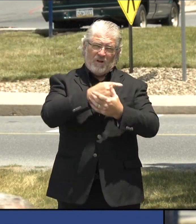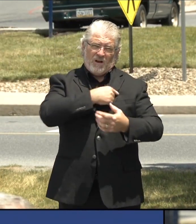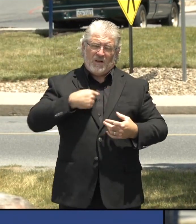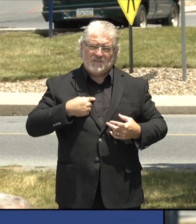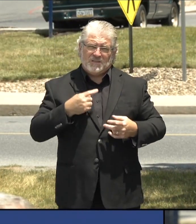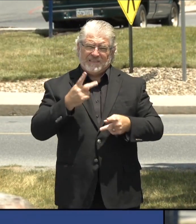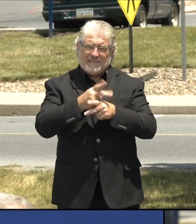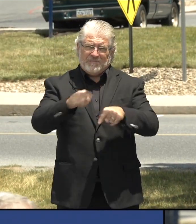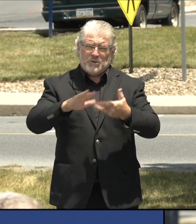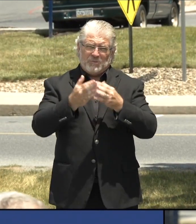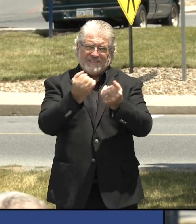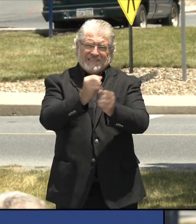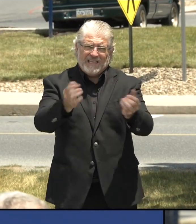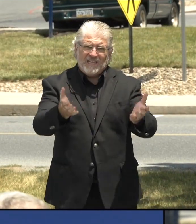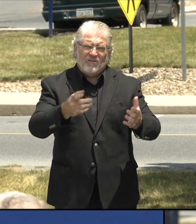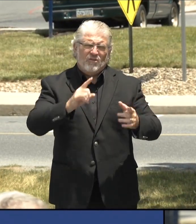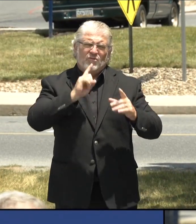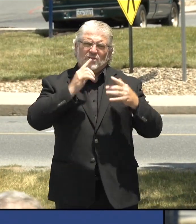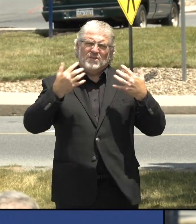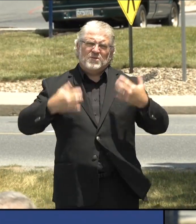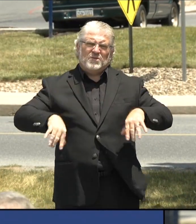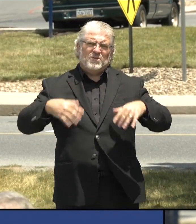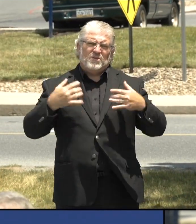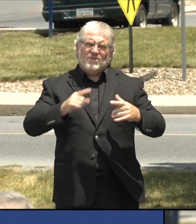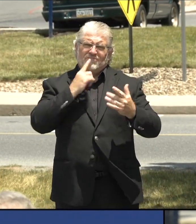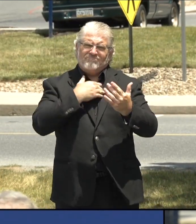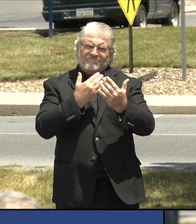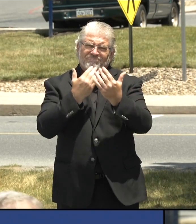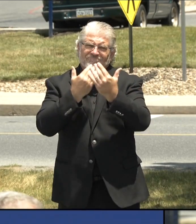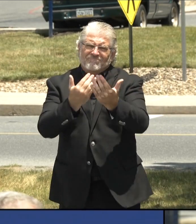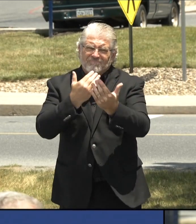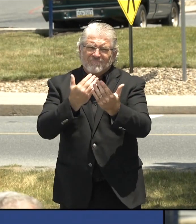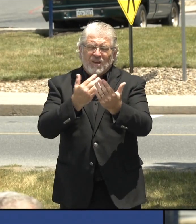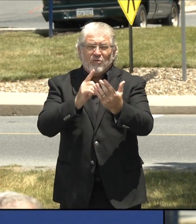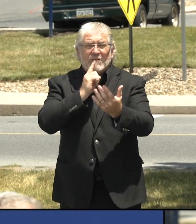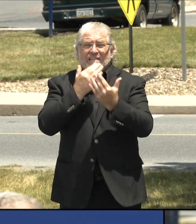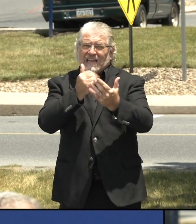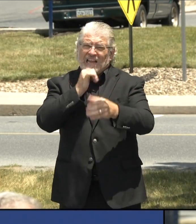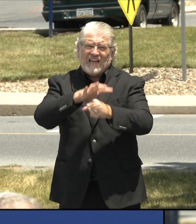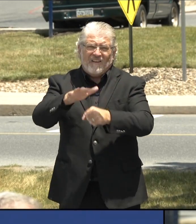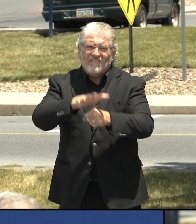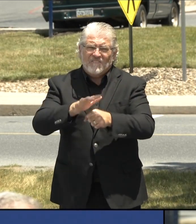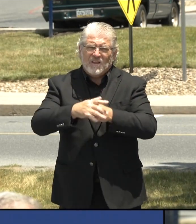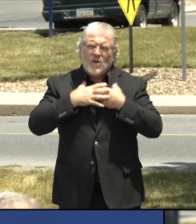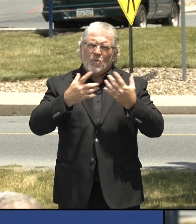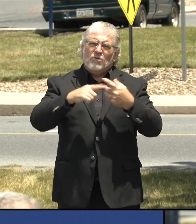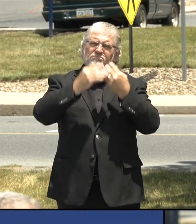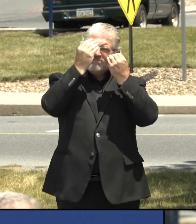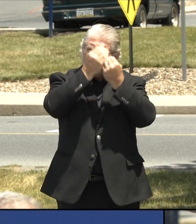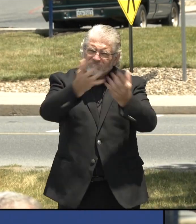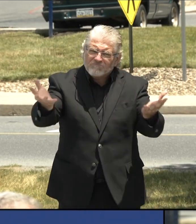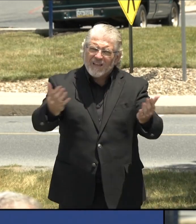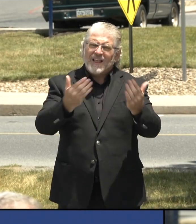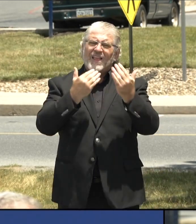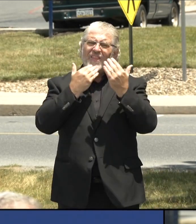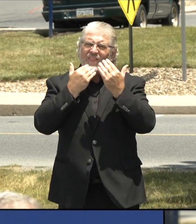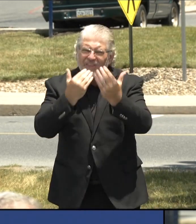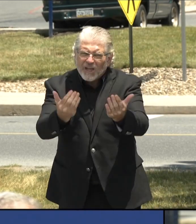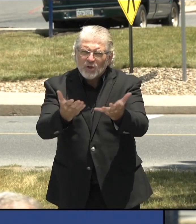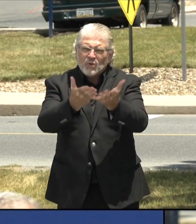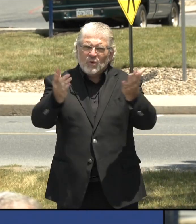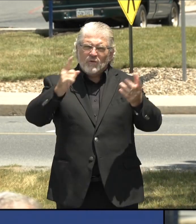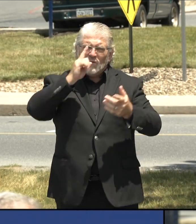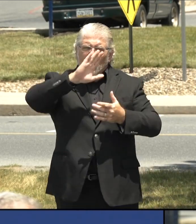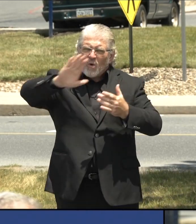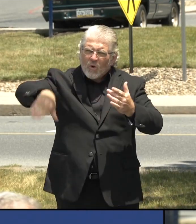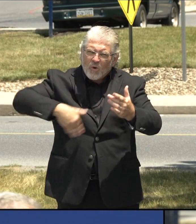really mere thanks is just not enough. But I wanted to say thank you on behalf of everybody in the administration. I think